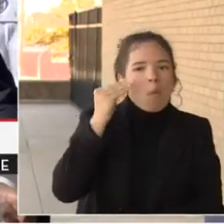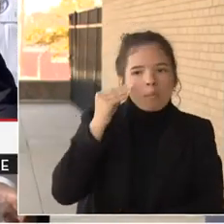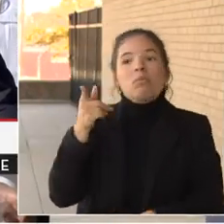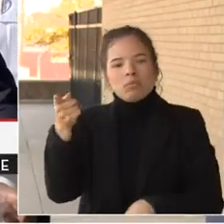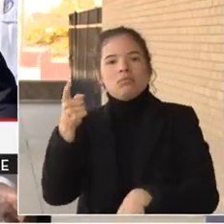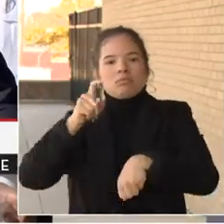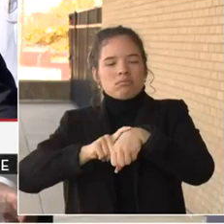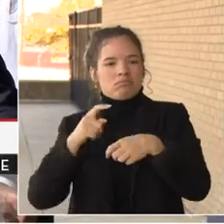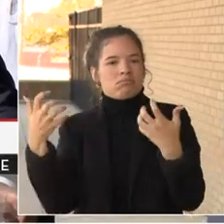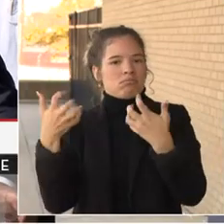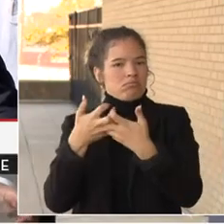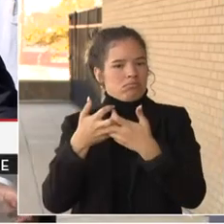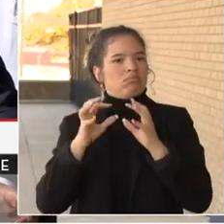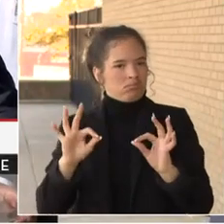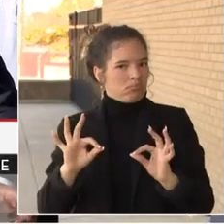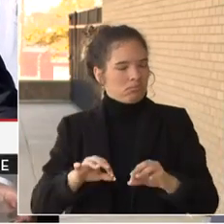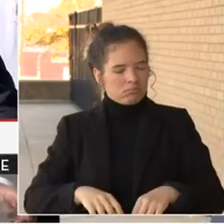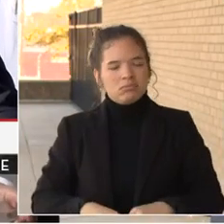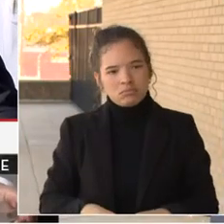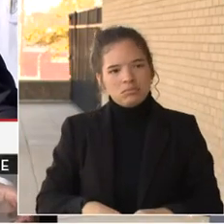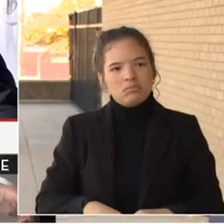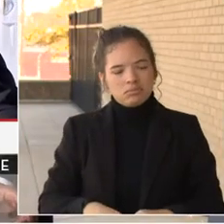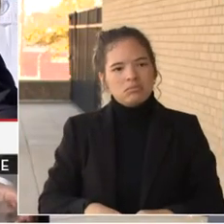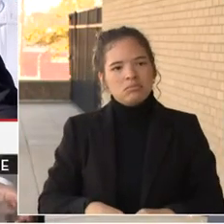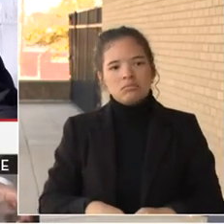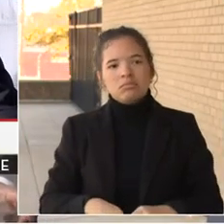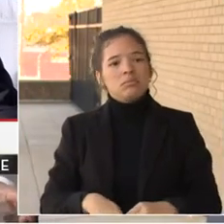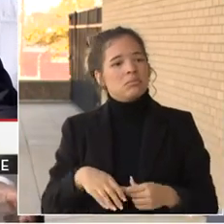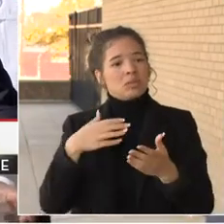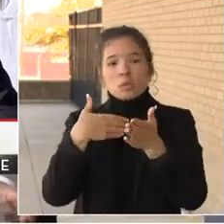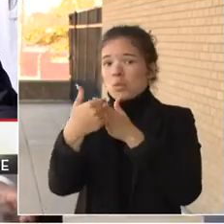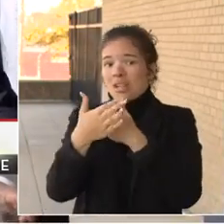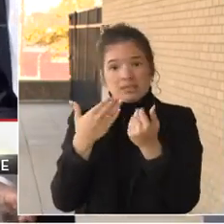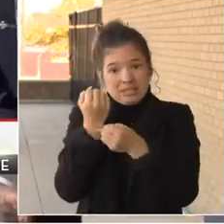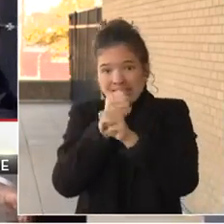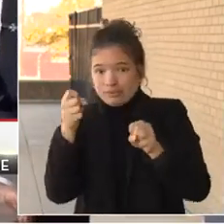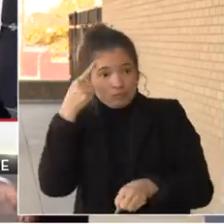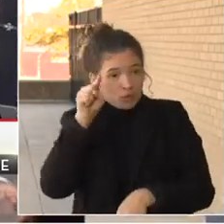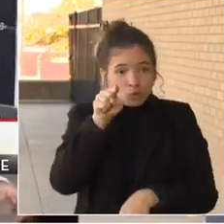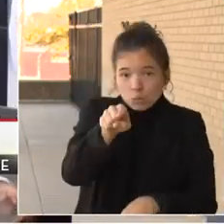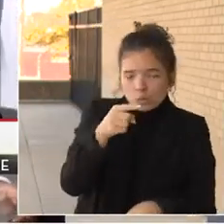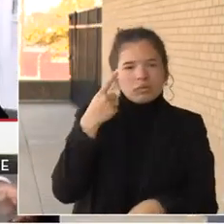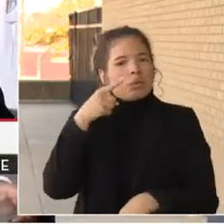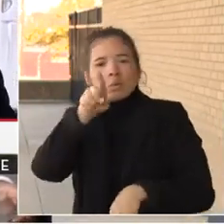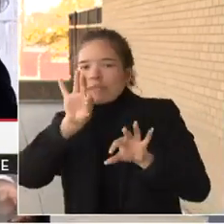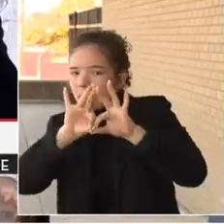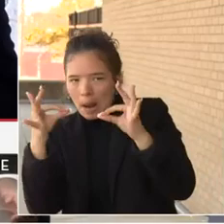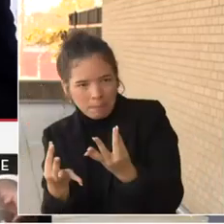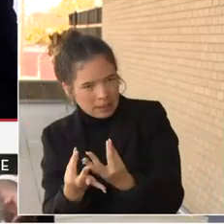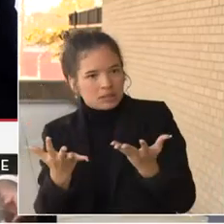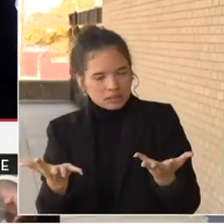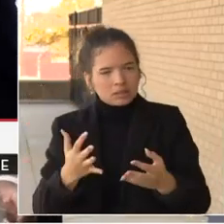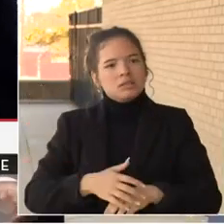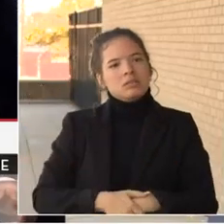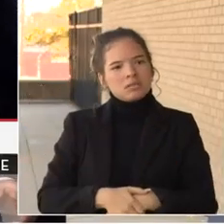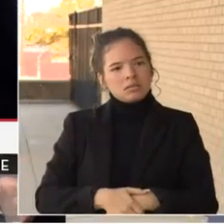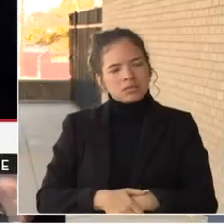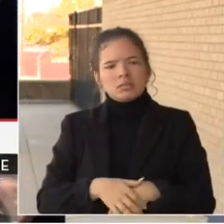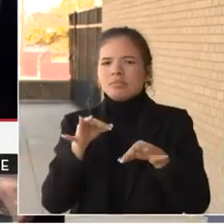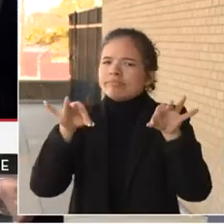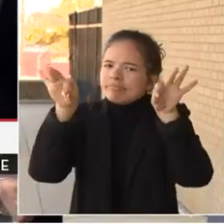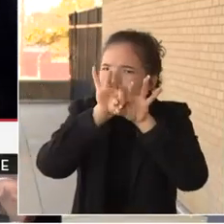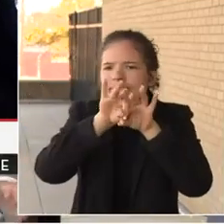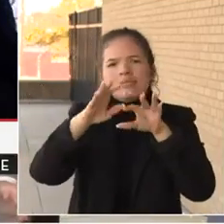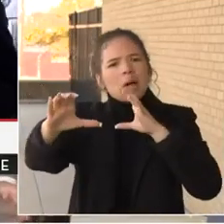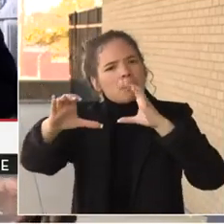packages that are safest for you and your family, and just really encouraging people to communicate. If you have questions